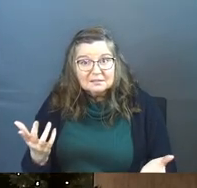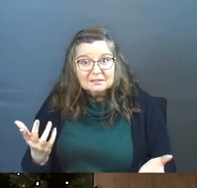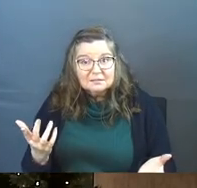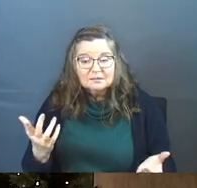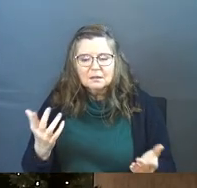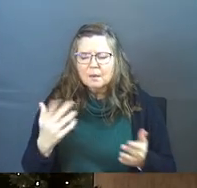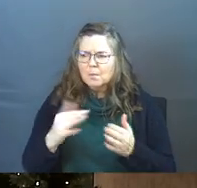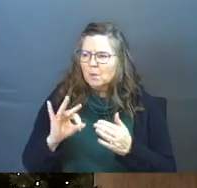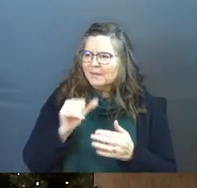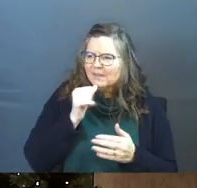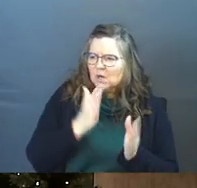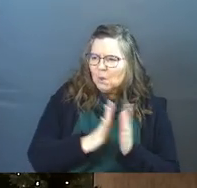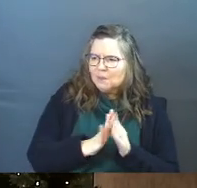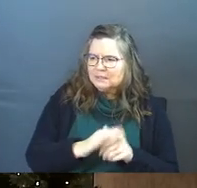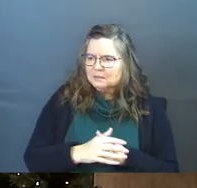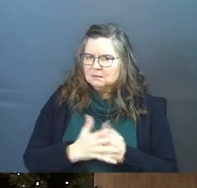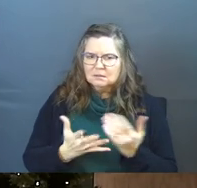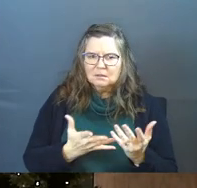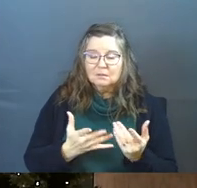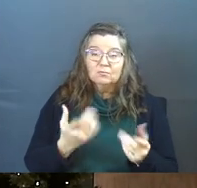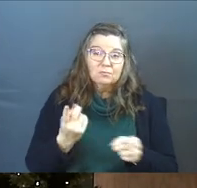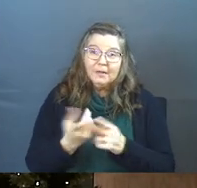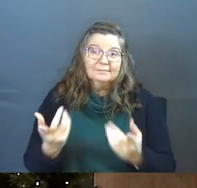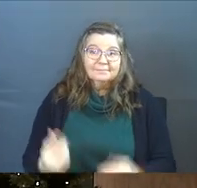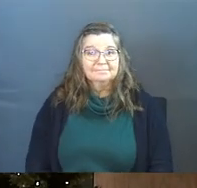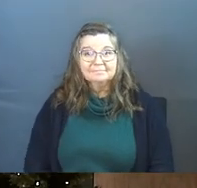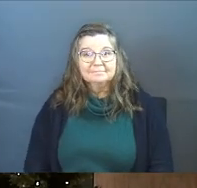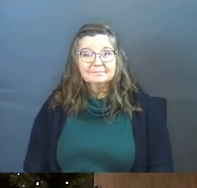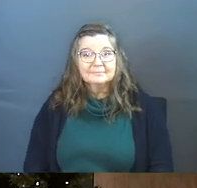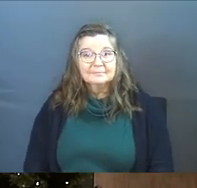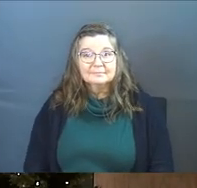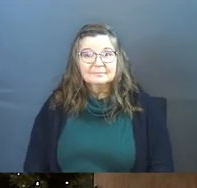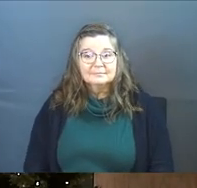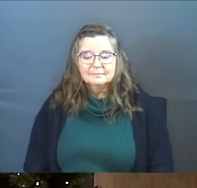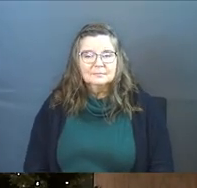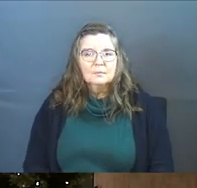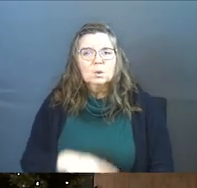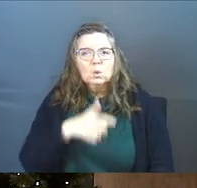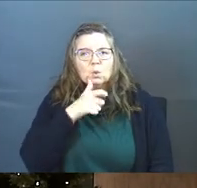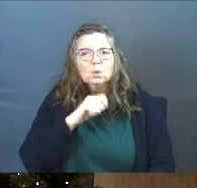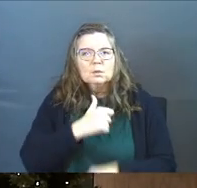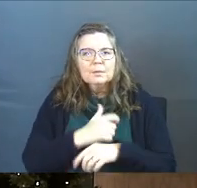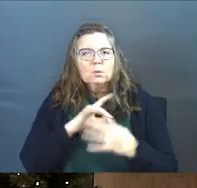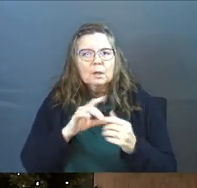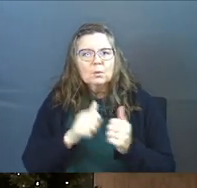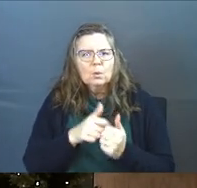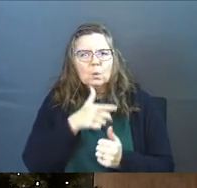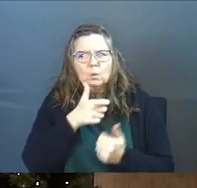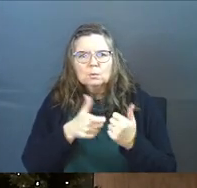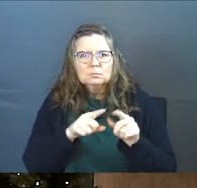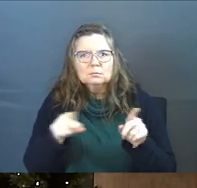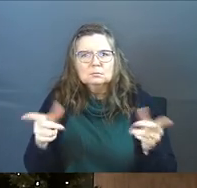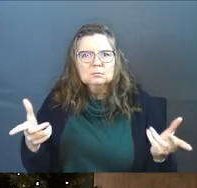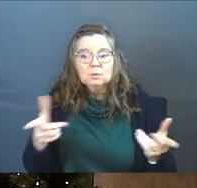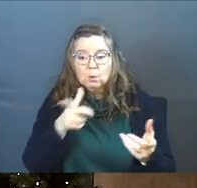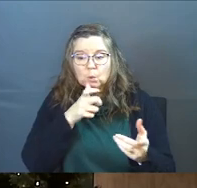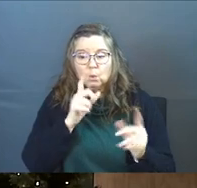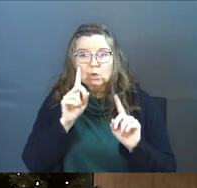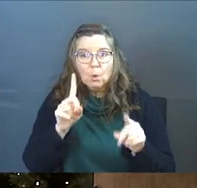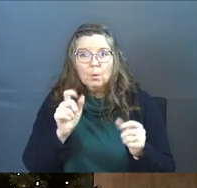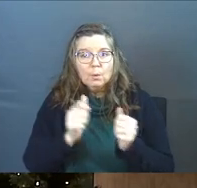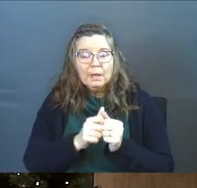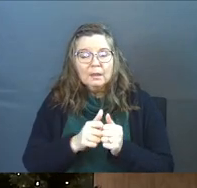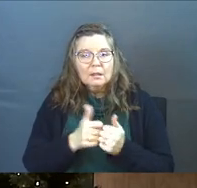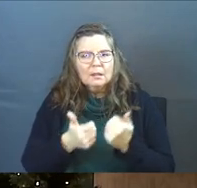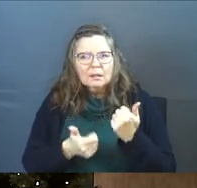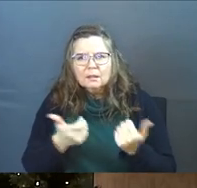Right? But what if they don't ask me? Right. Who are you building relationships with? Who are you going